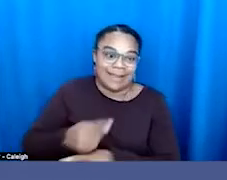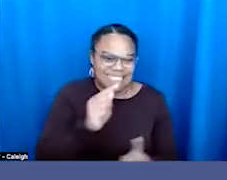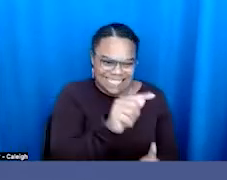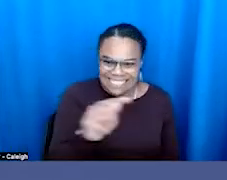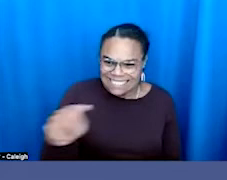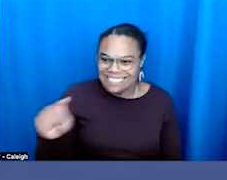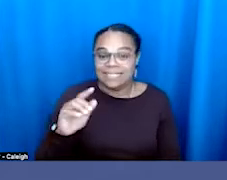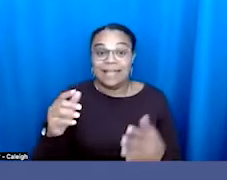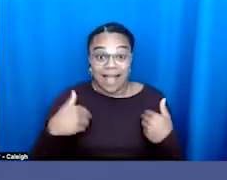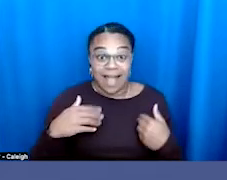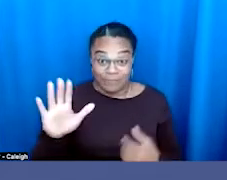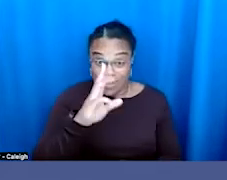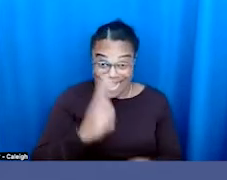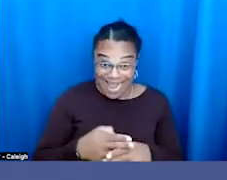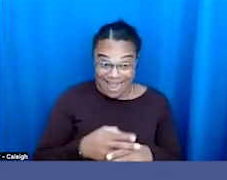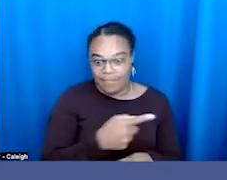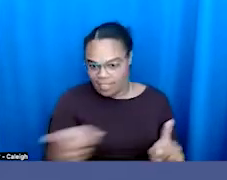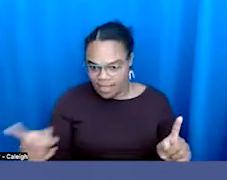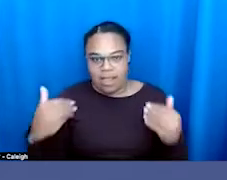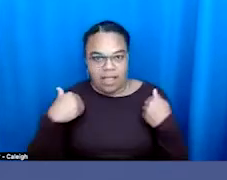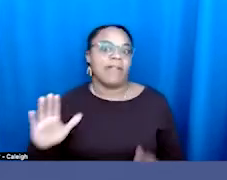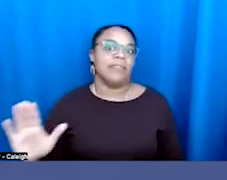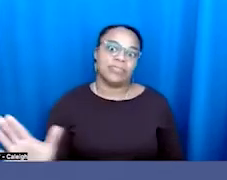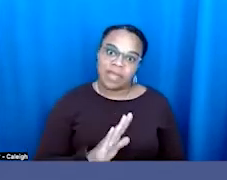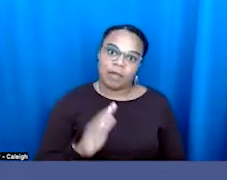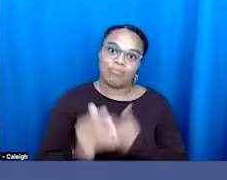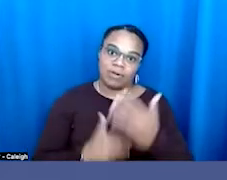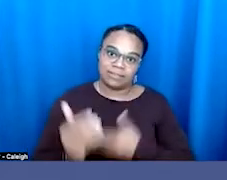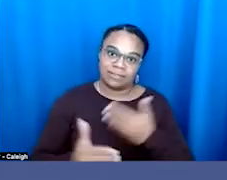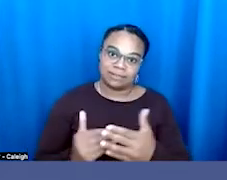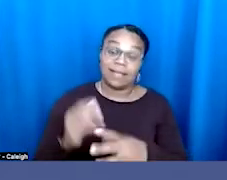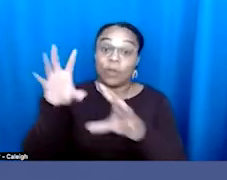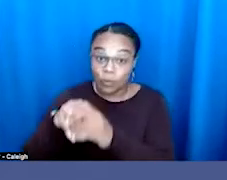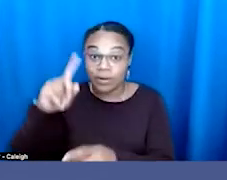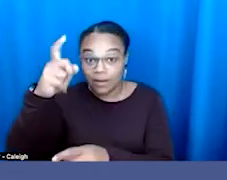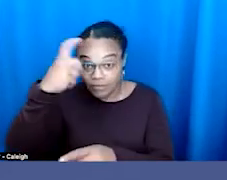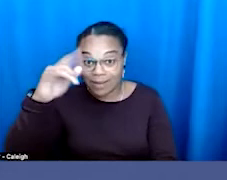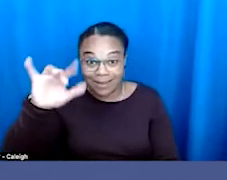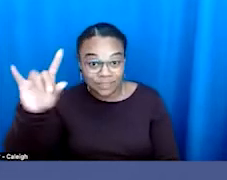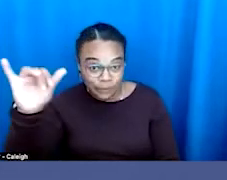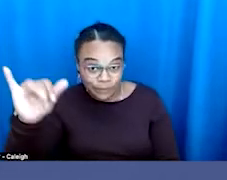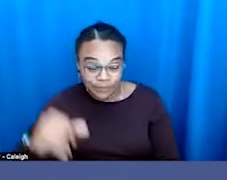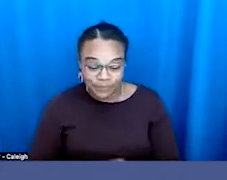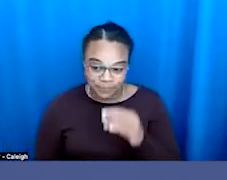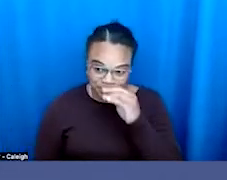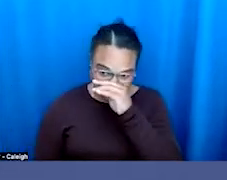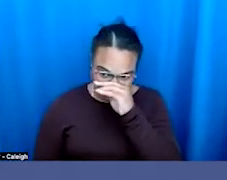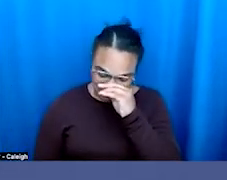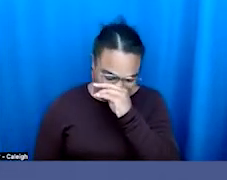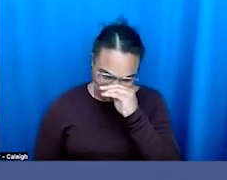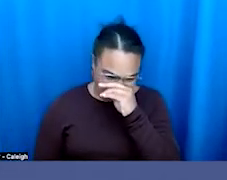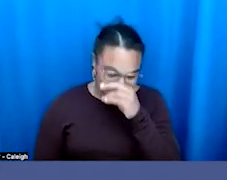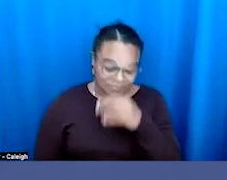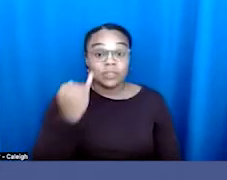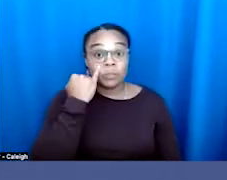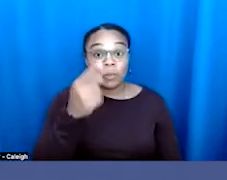has your name listed has its own process. And that includes all the government IDs. So let's say you go show